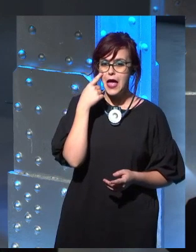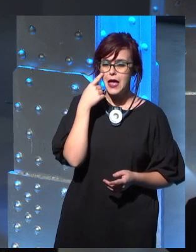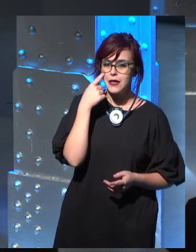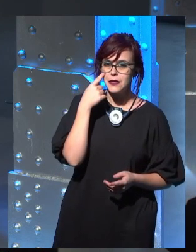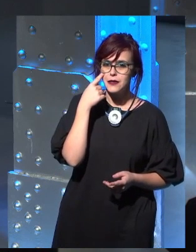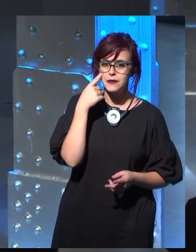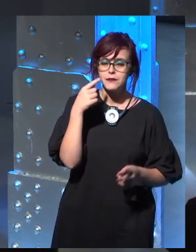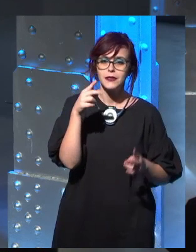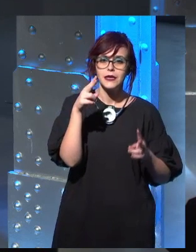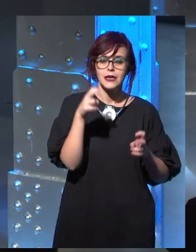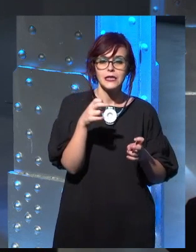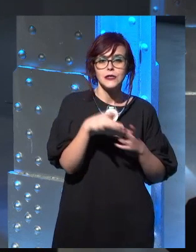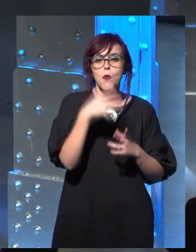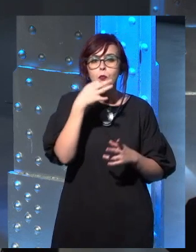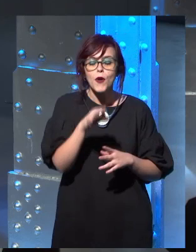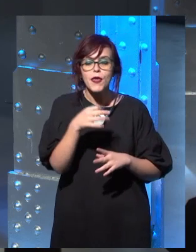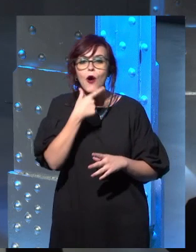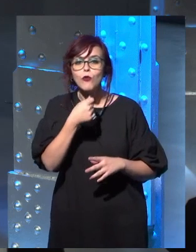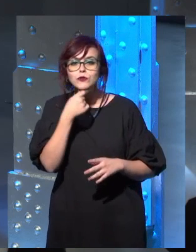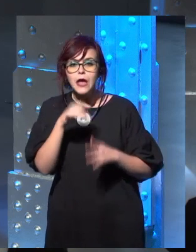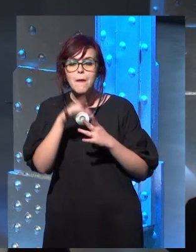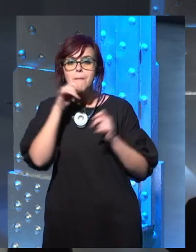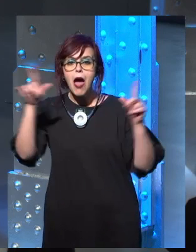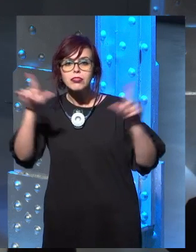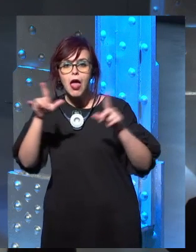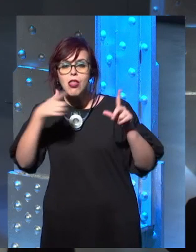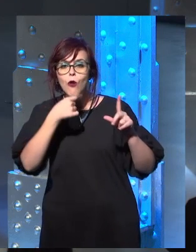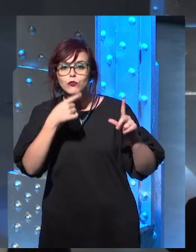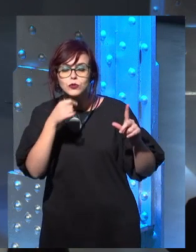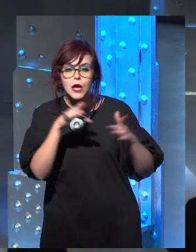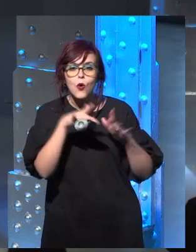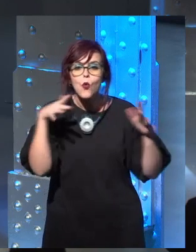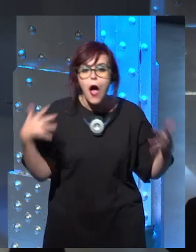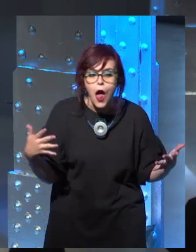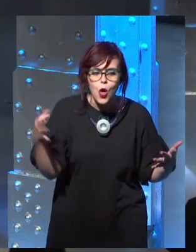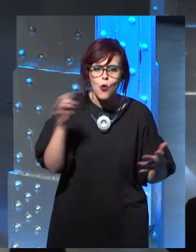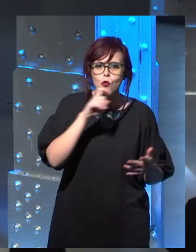the less probable ideas, and what would you like to see on the screen? Um,